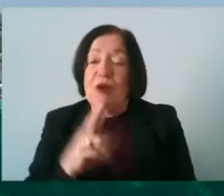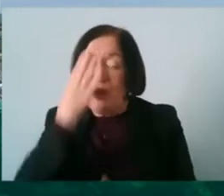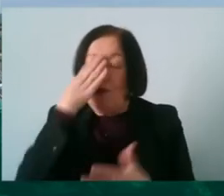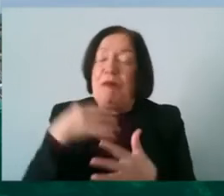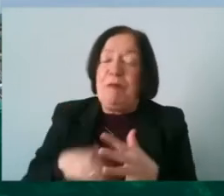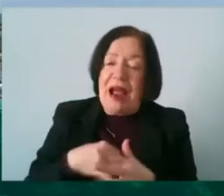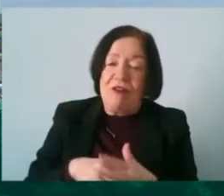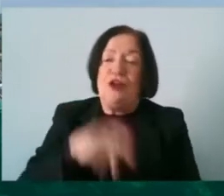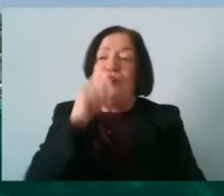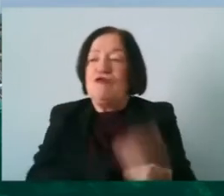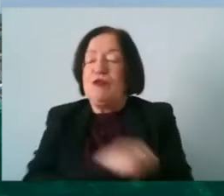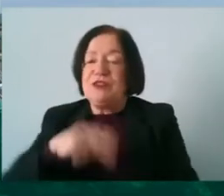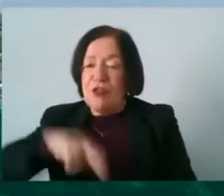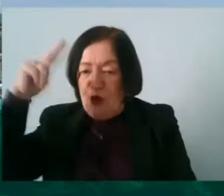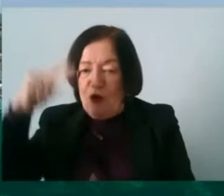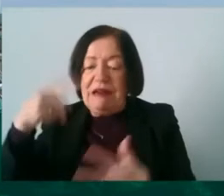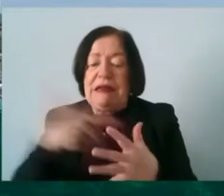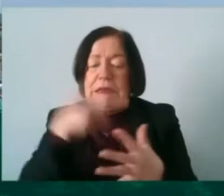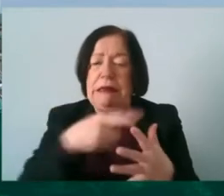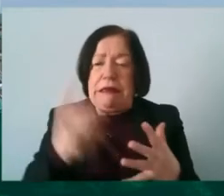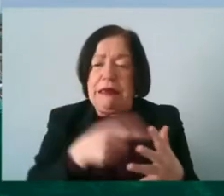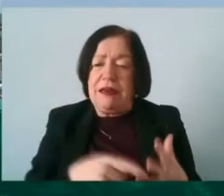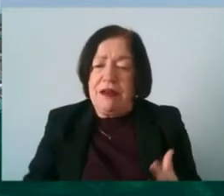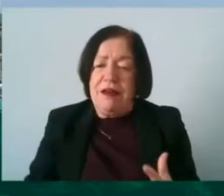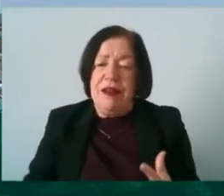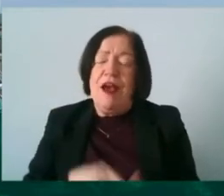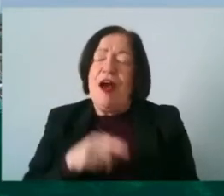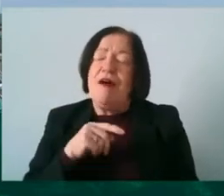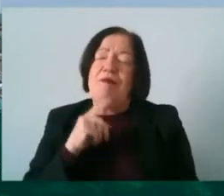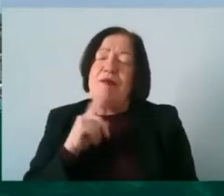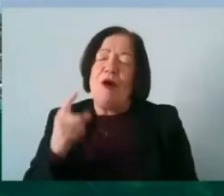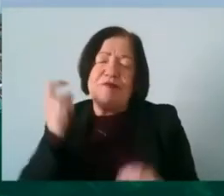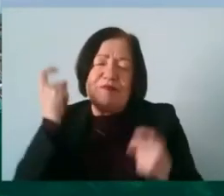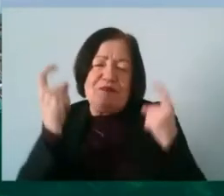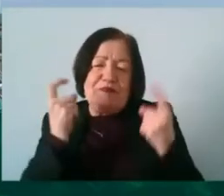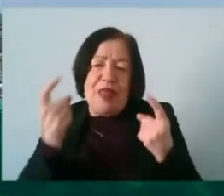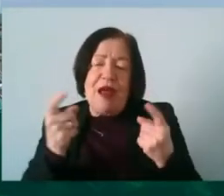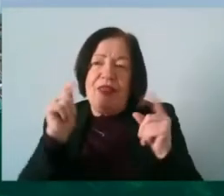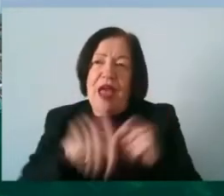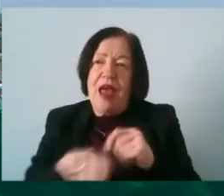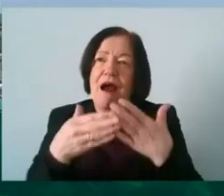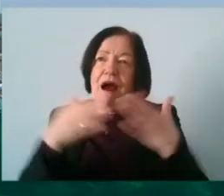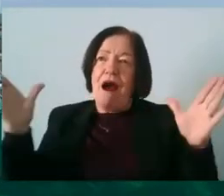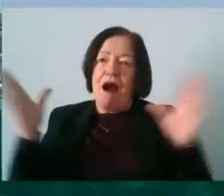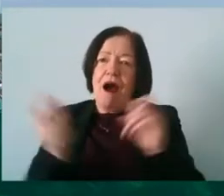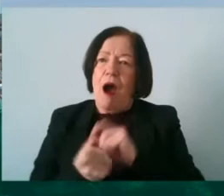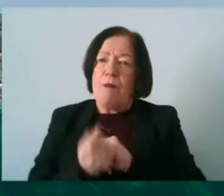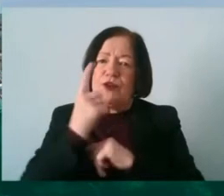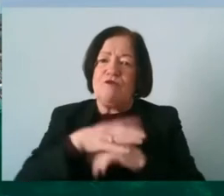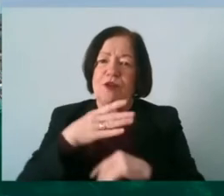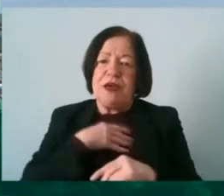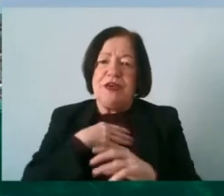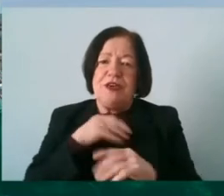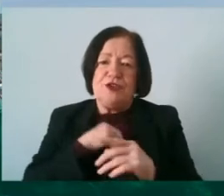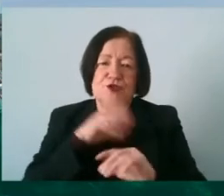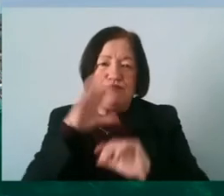troubles and the north and the conflict that was all going on here at the time but but at the same time it opened up the opportunity for me to reach out to clubs